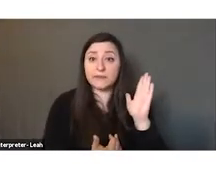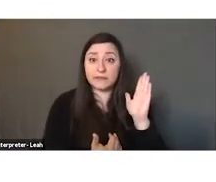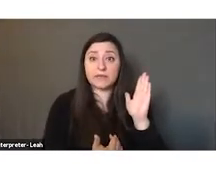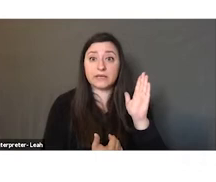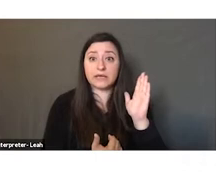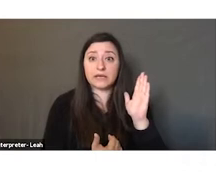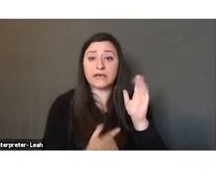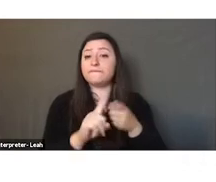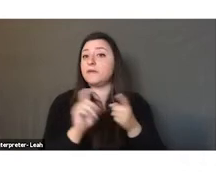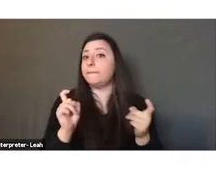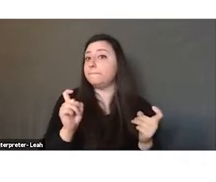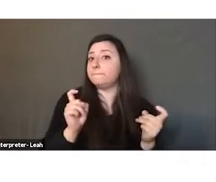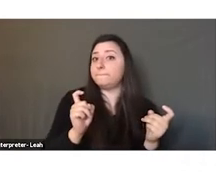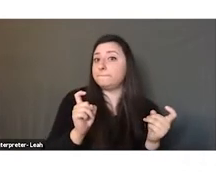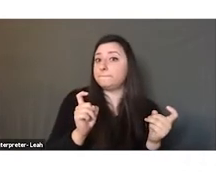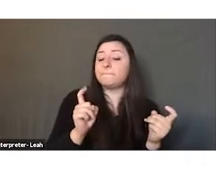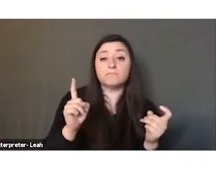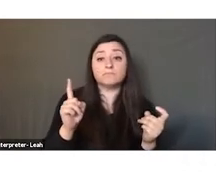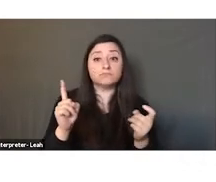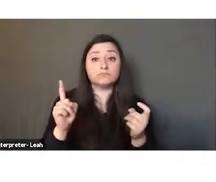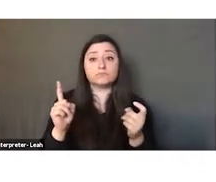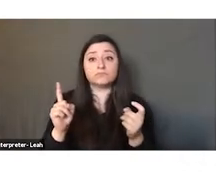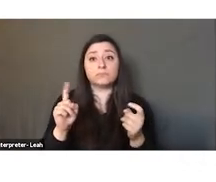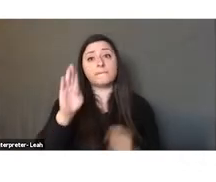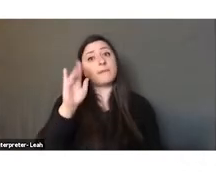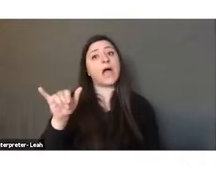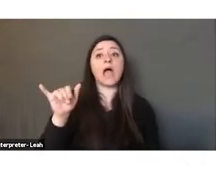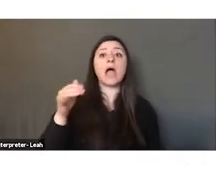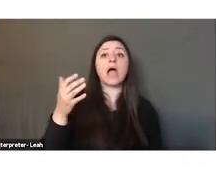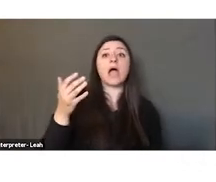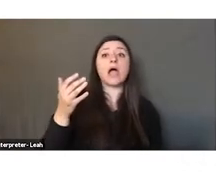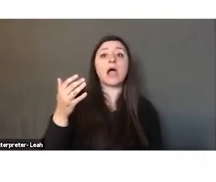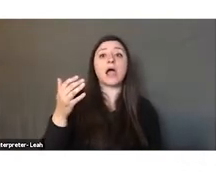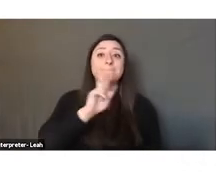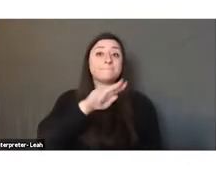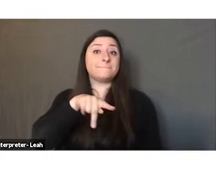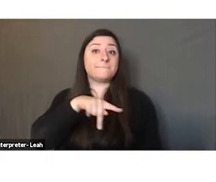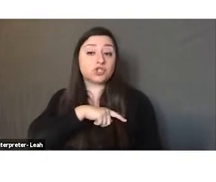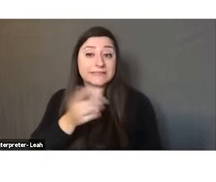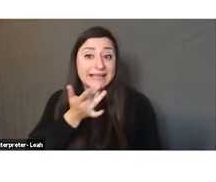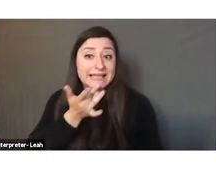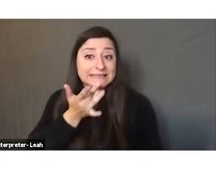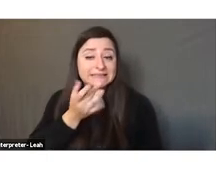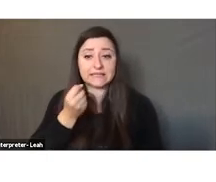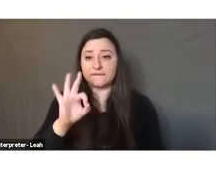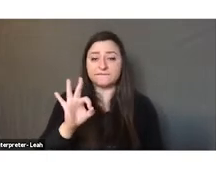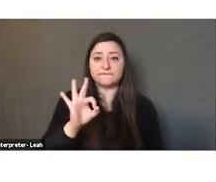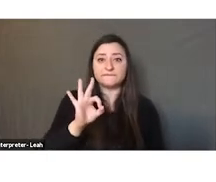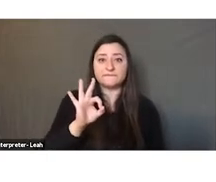that are inspired by the personal tastes of the different